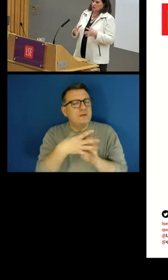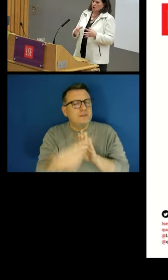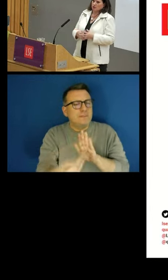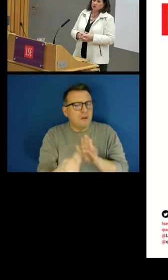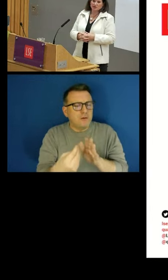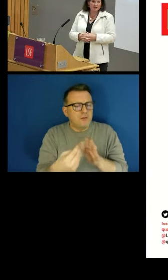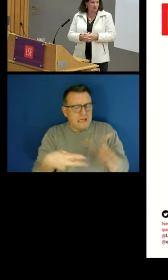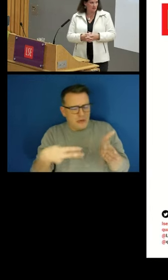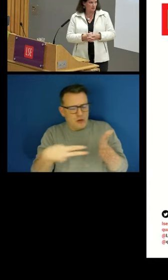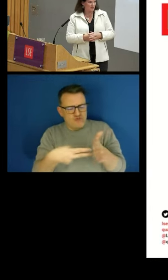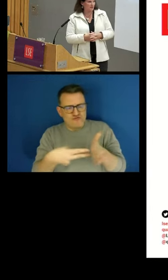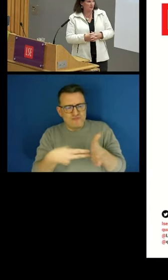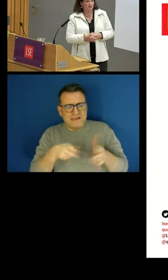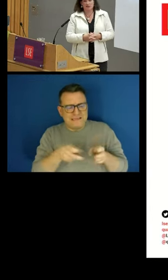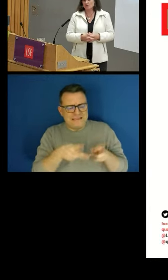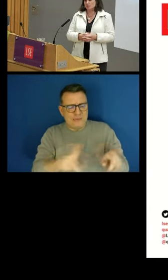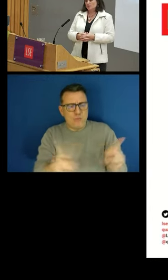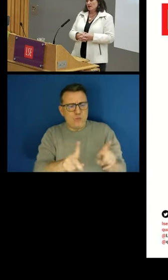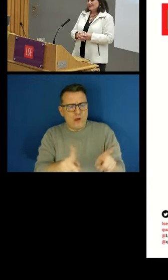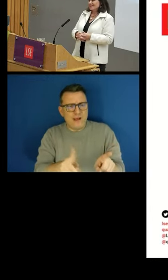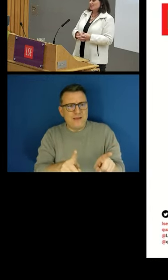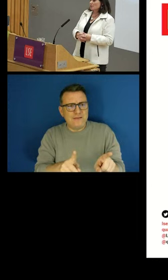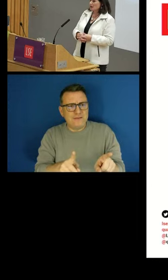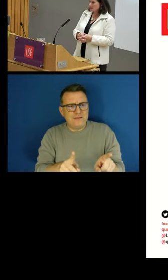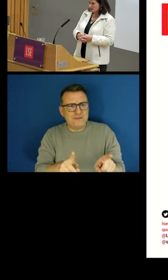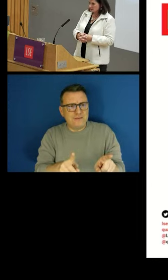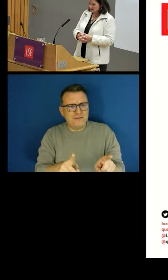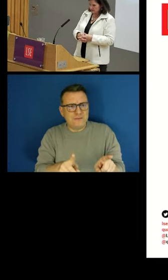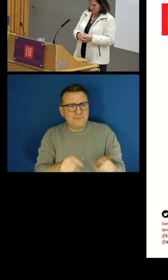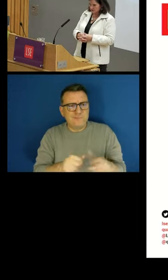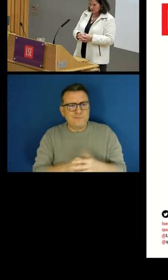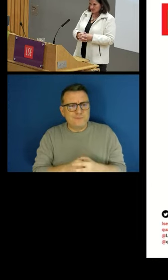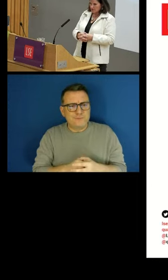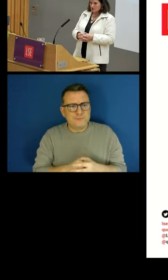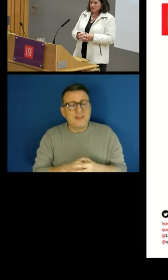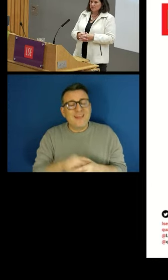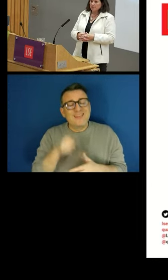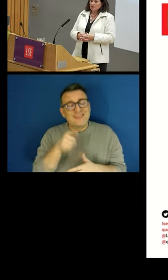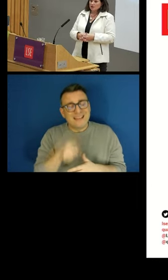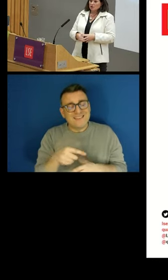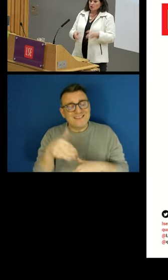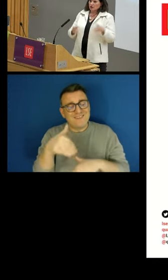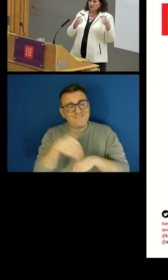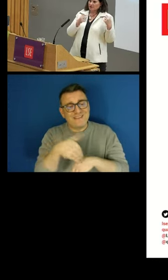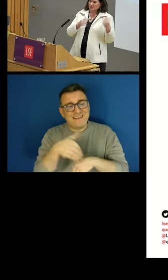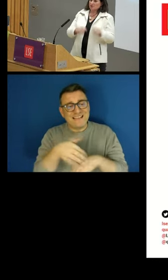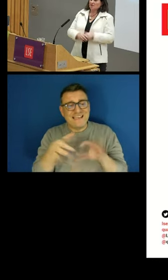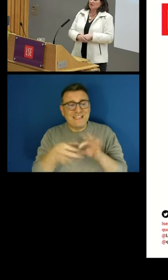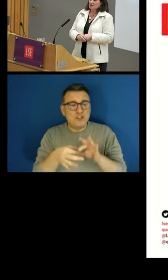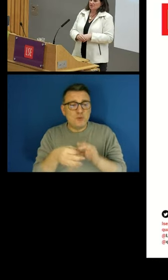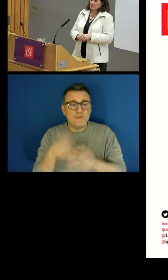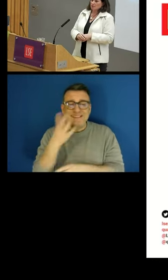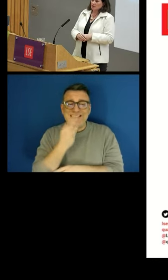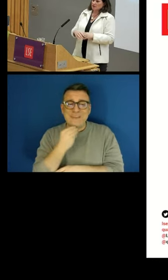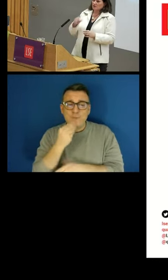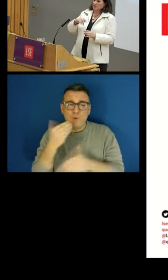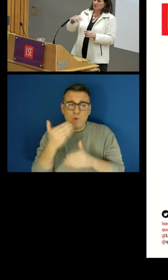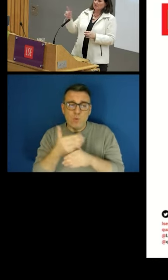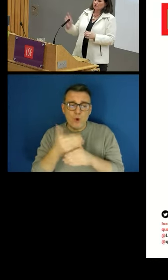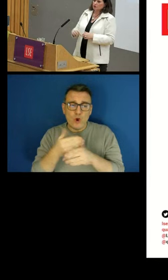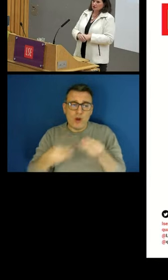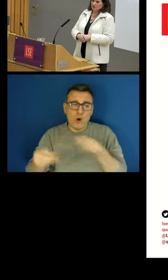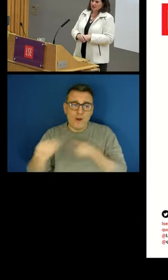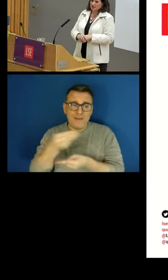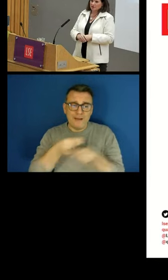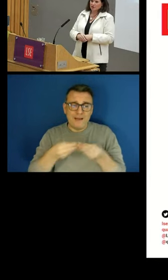work would consider to be undesirable. That's partly the effect of the gig economy, although in this particular dataset we can't